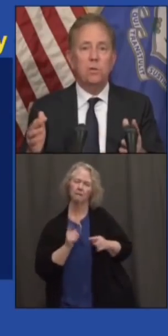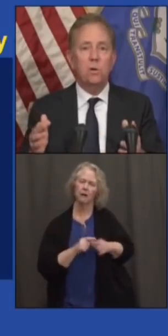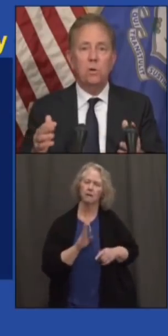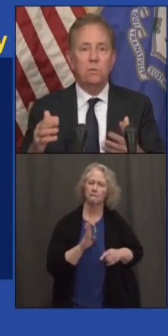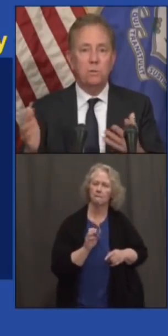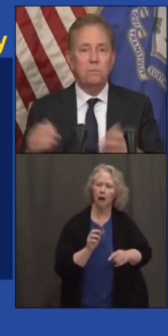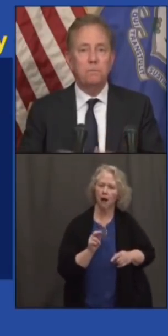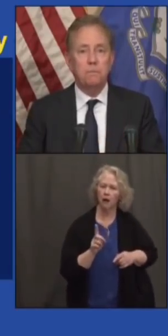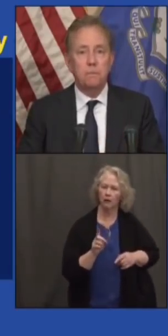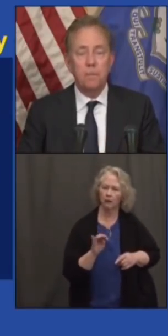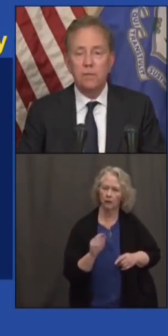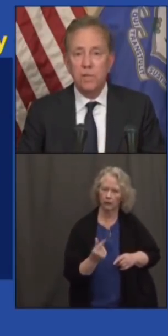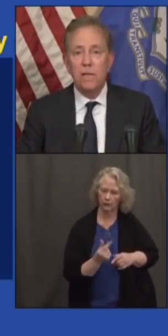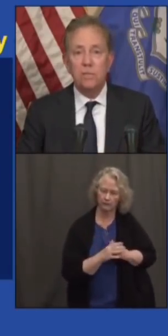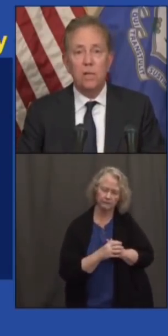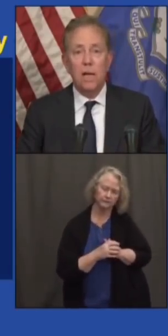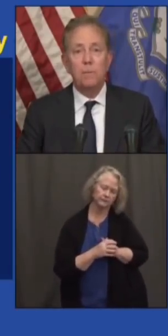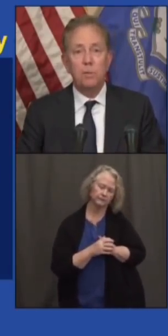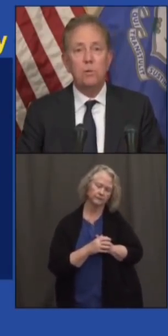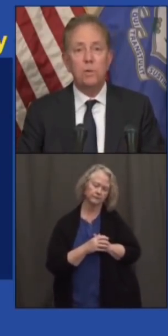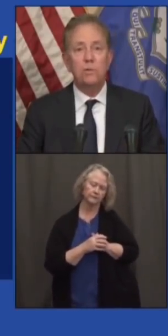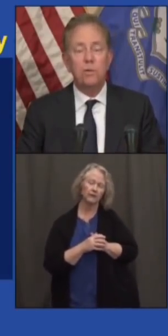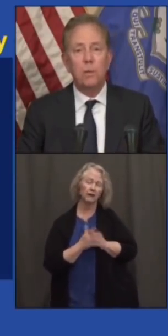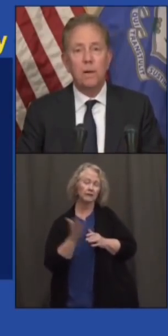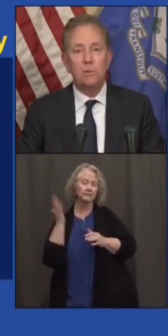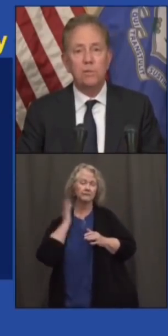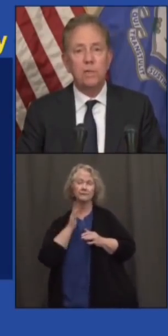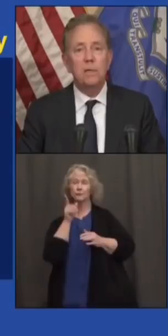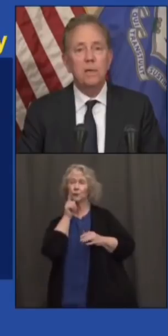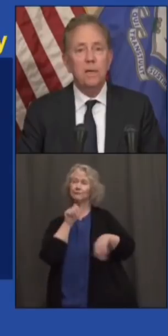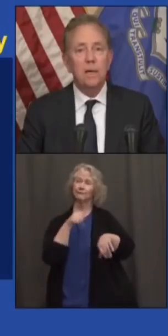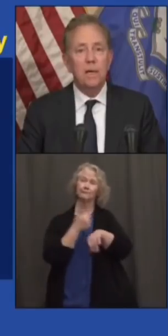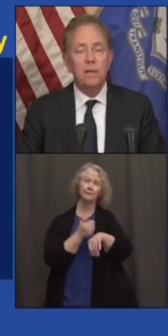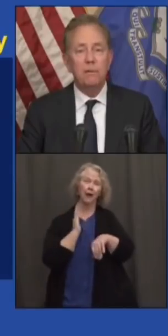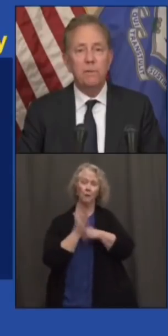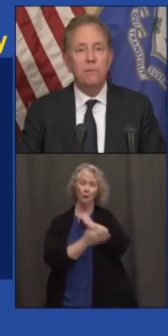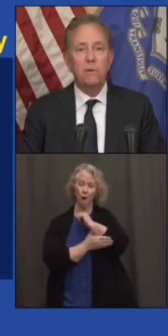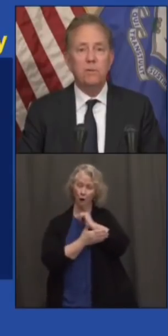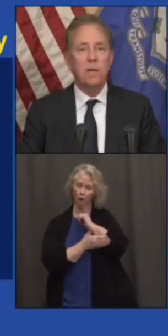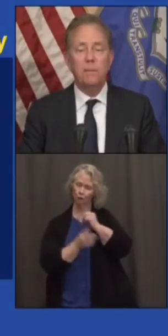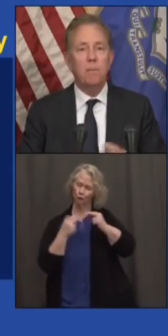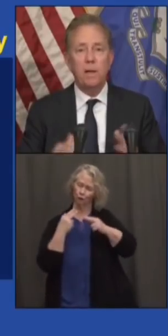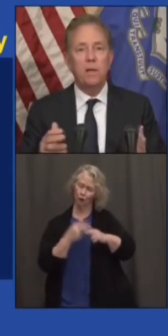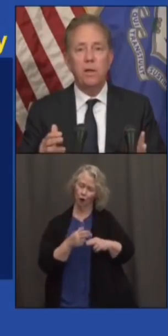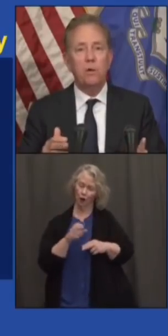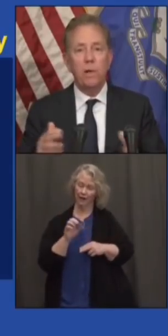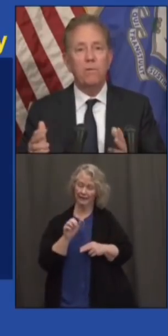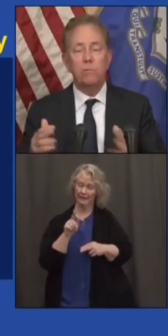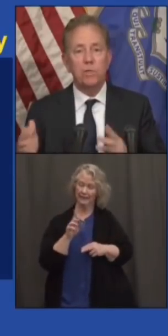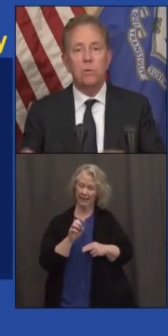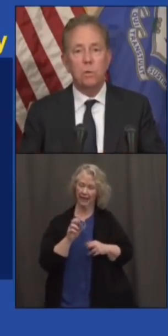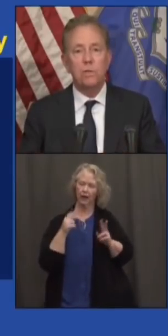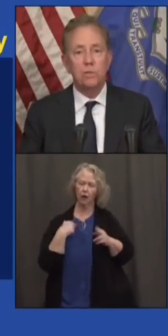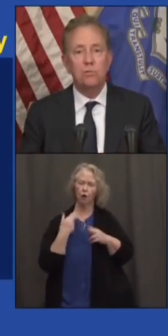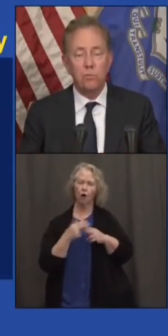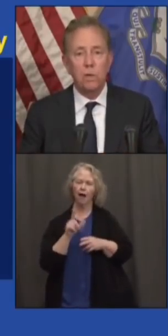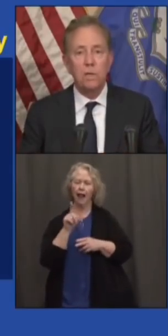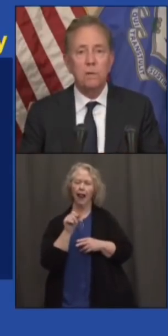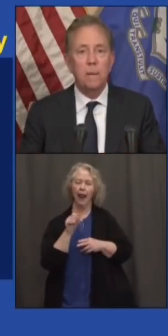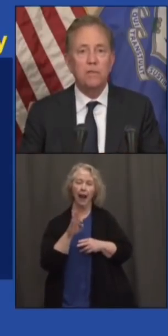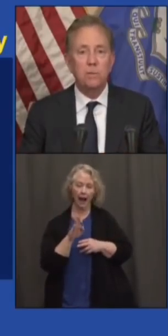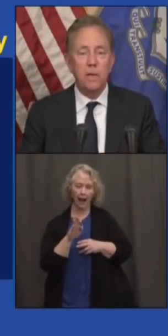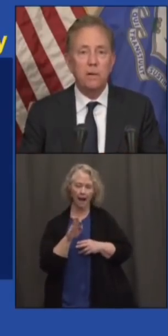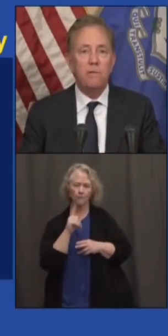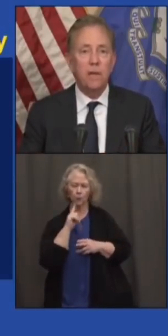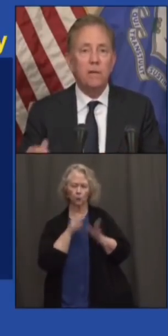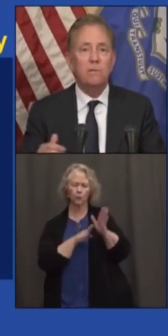Fathers called states the laboratories of democracy. And for the first time in many a year, we have the resources really